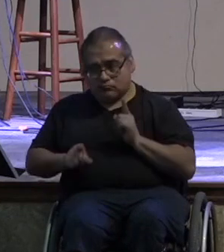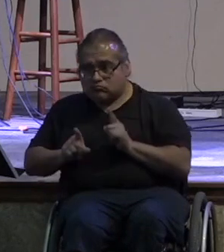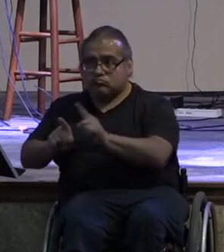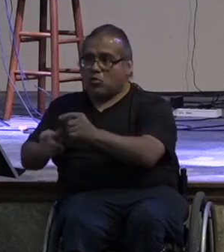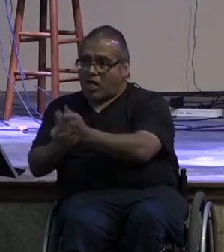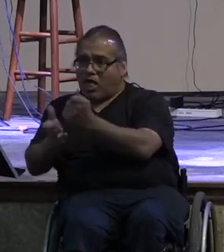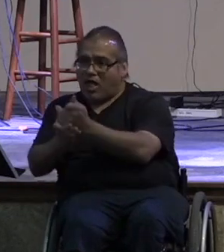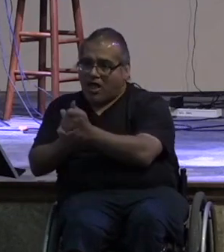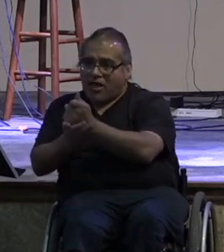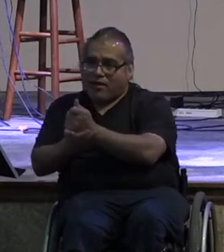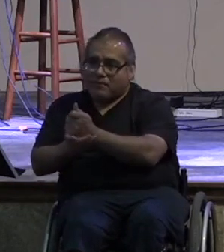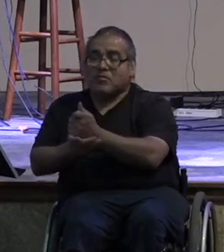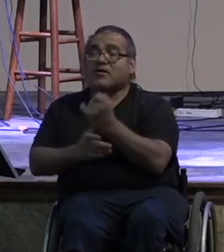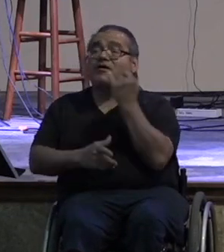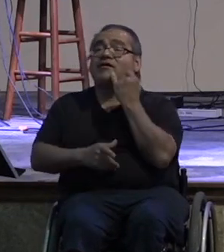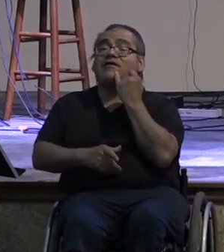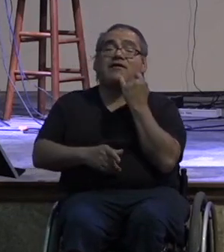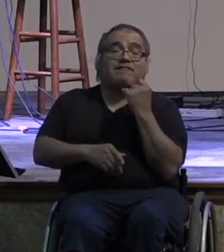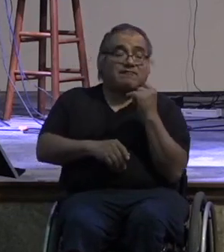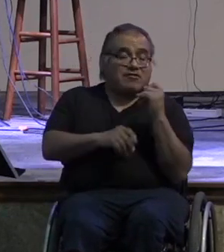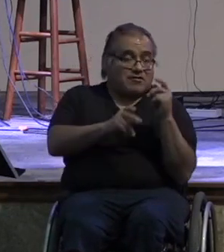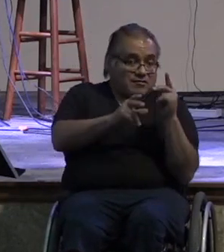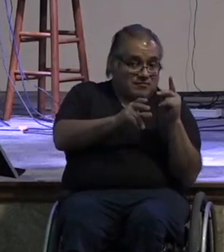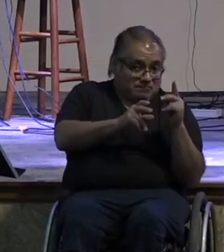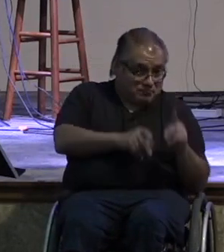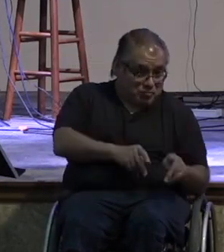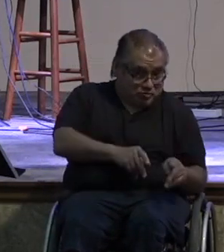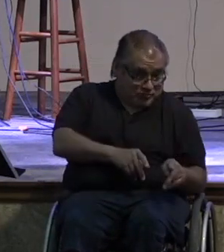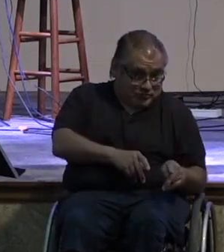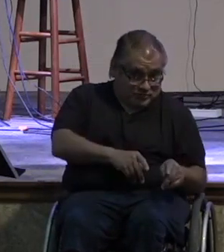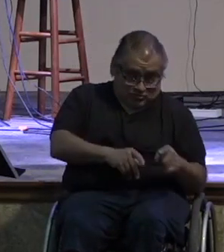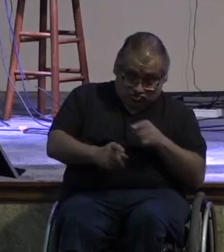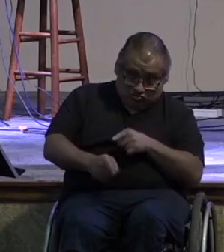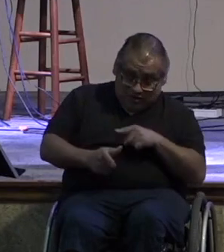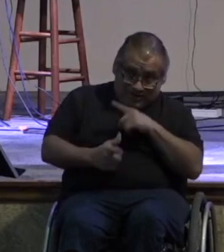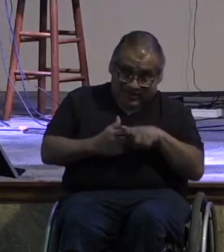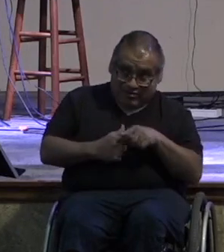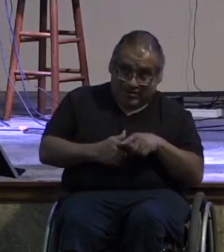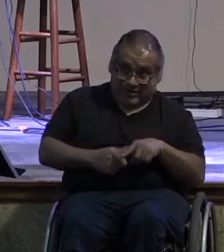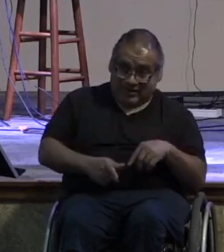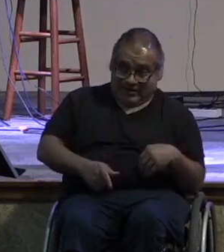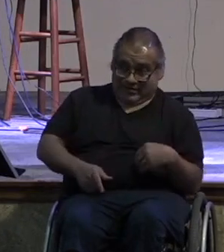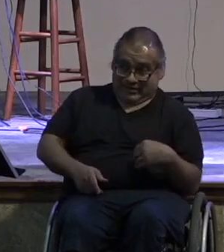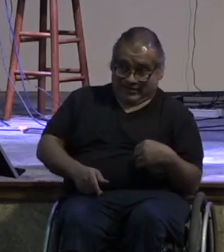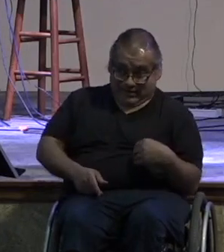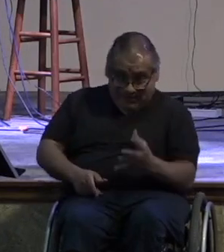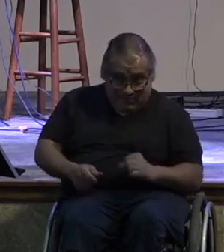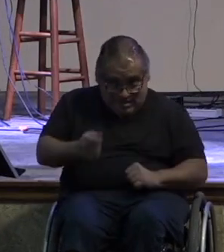see in the bible times if somebody struggled it would not have been crazy for them to offer help to a neighbor it was expected